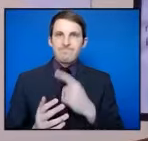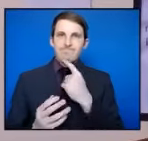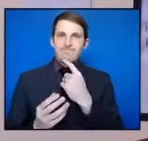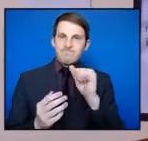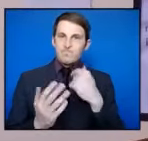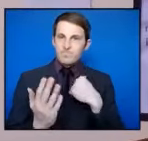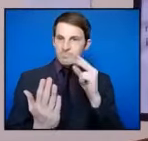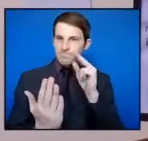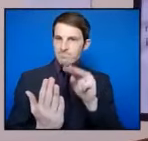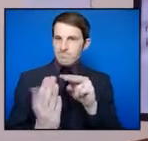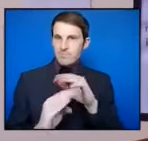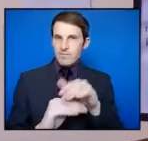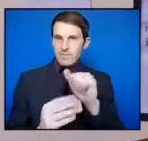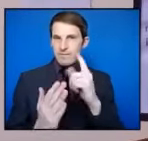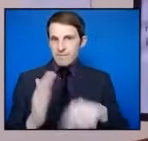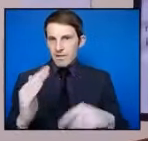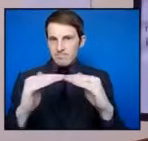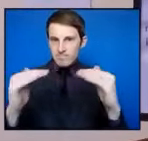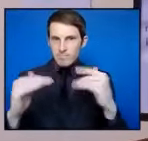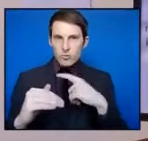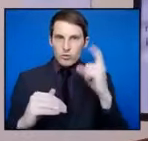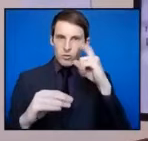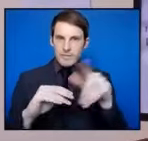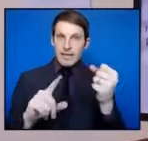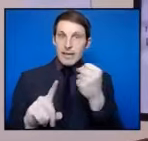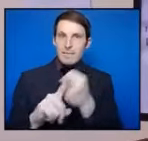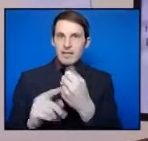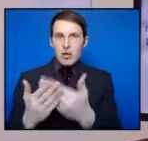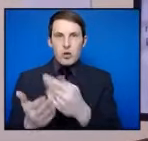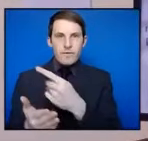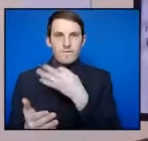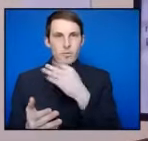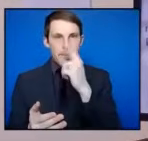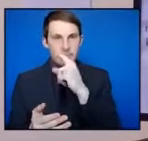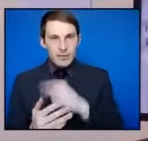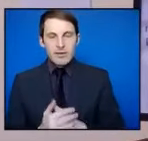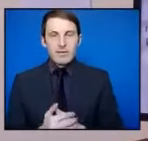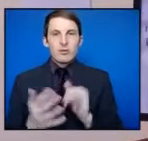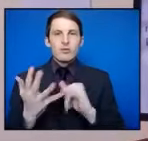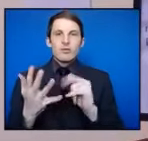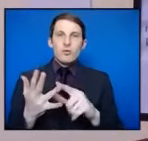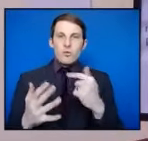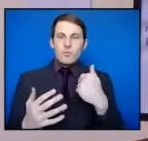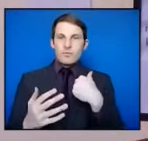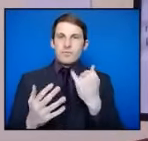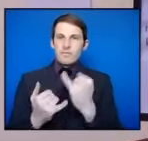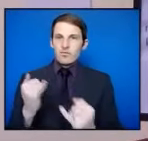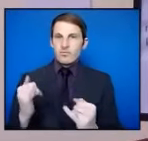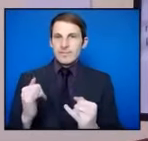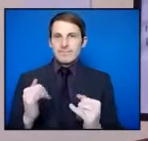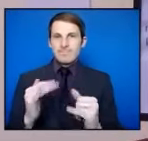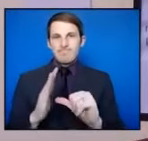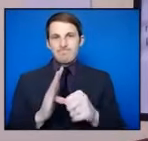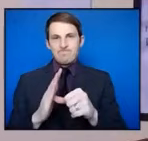we obviously are, as you know, concerned about the impact on vulnerable people. So we've been really rigid in relation to